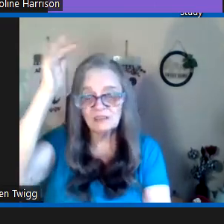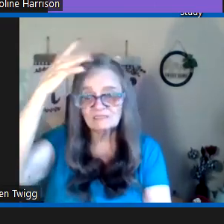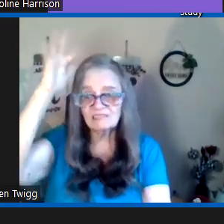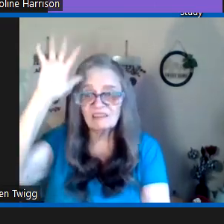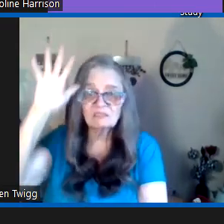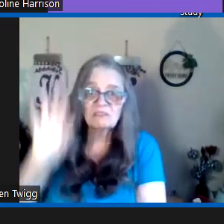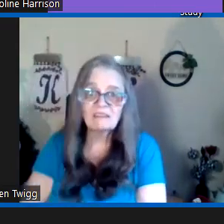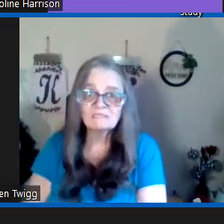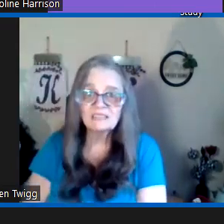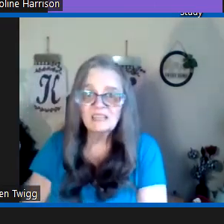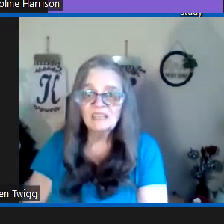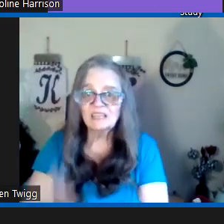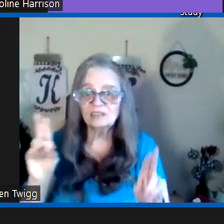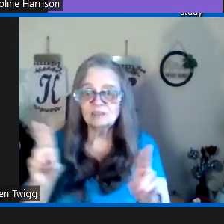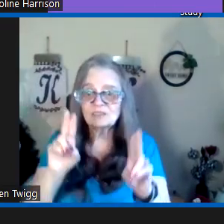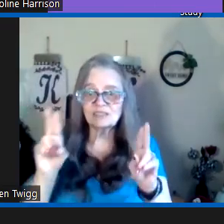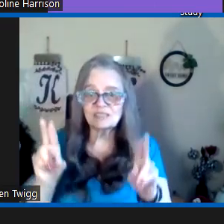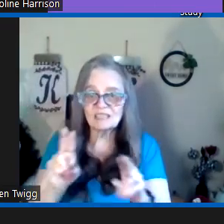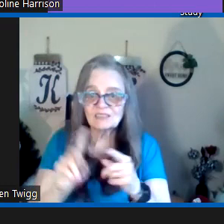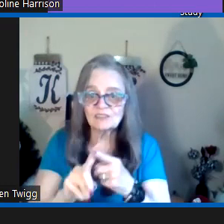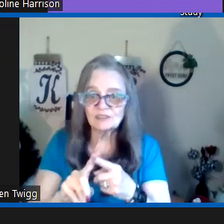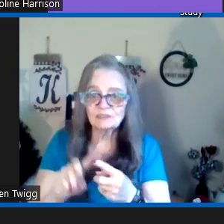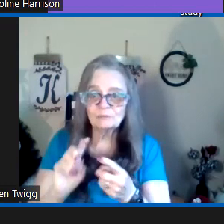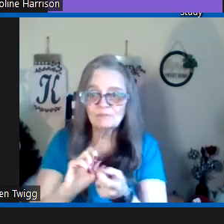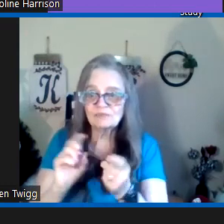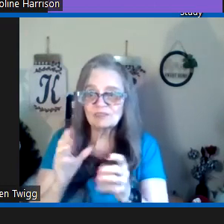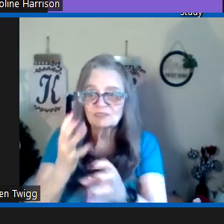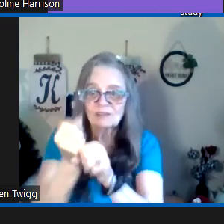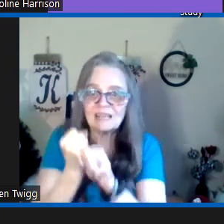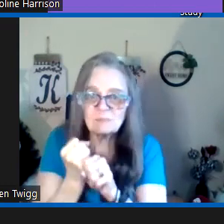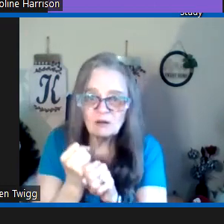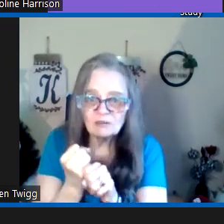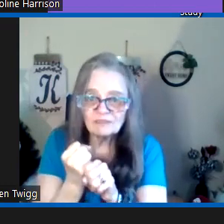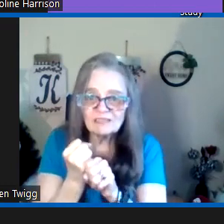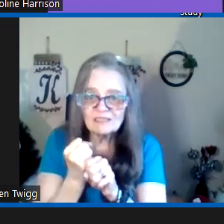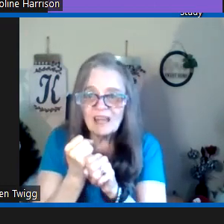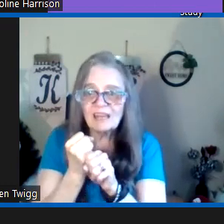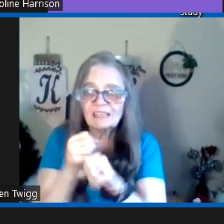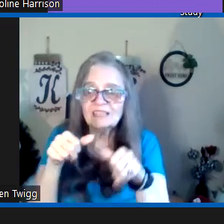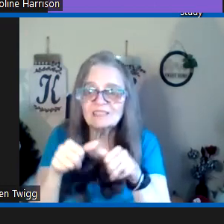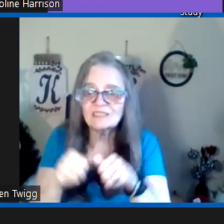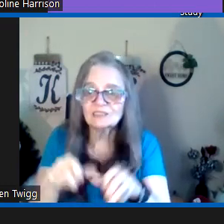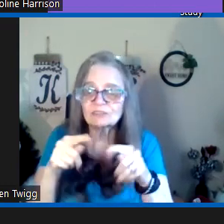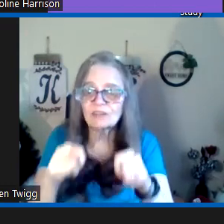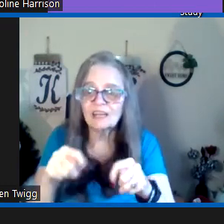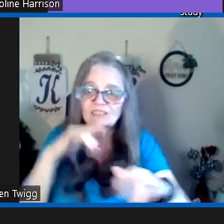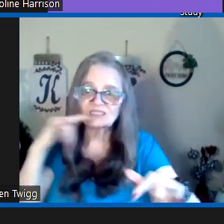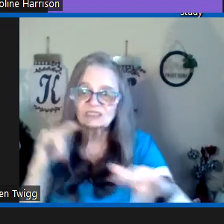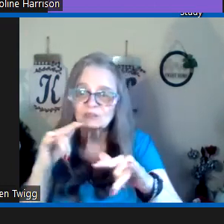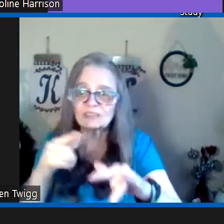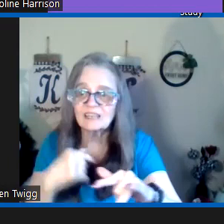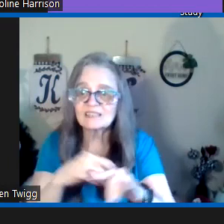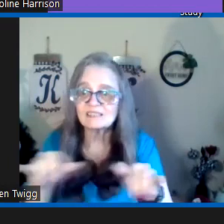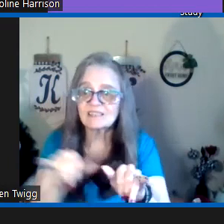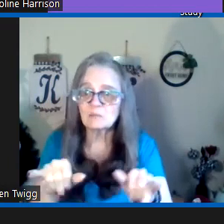is smart clever crafty he uses things to to grasp a hold of us and he's still trying